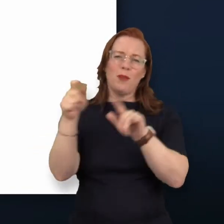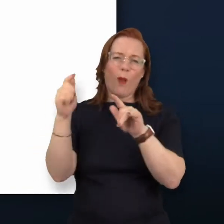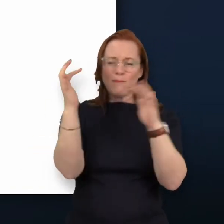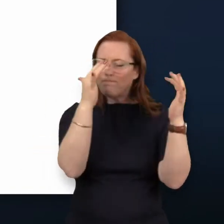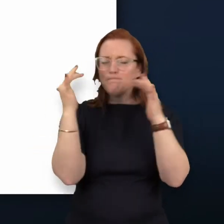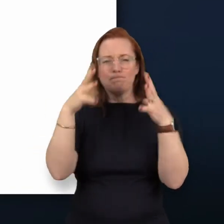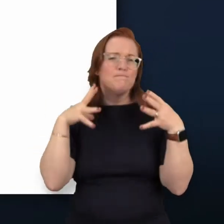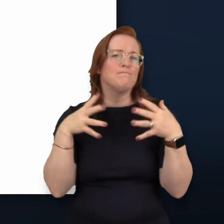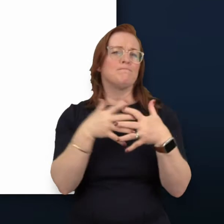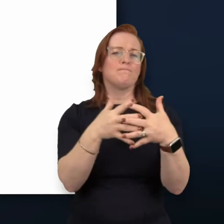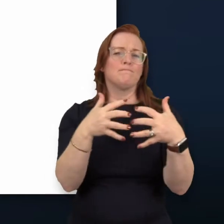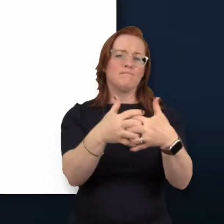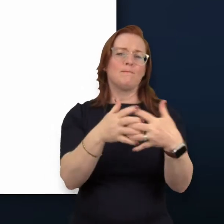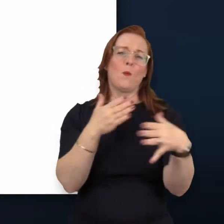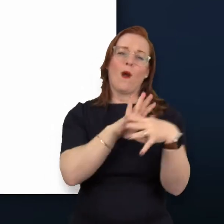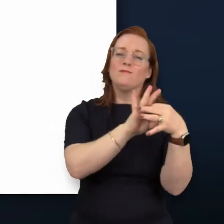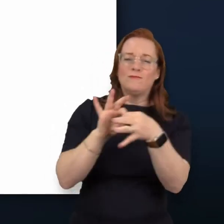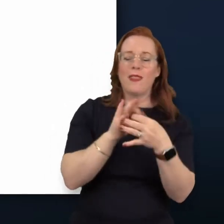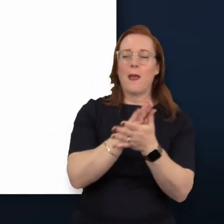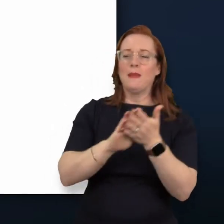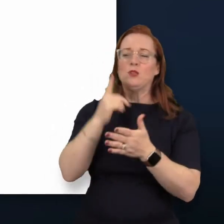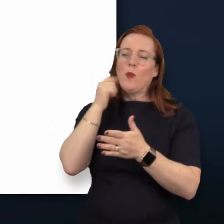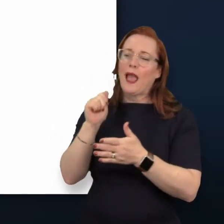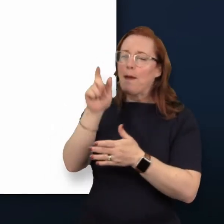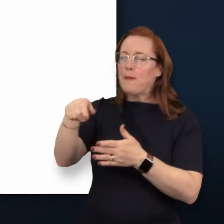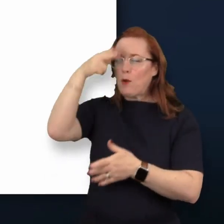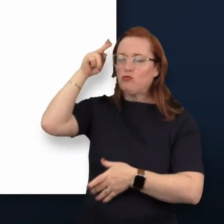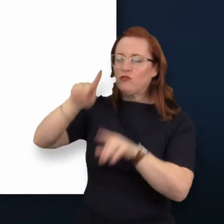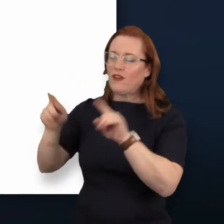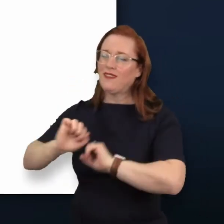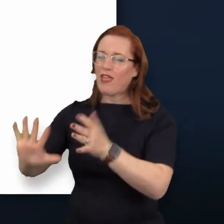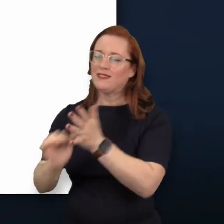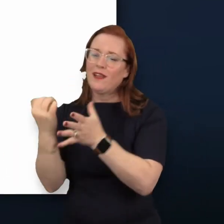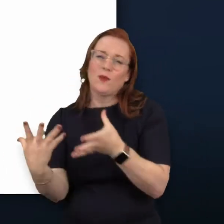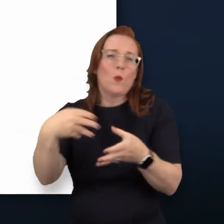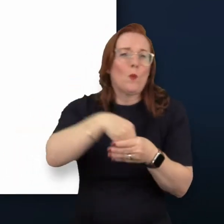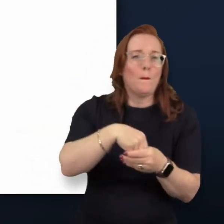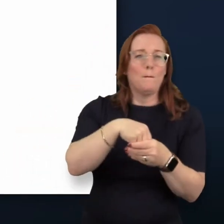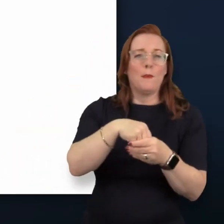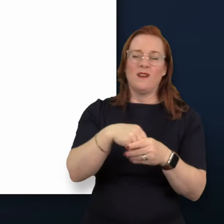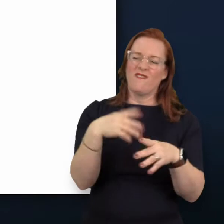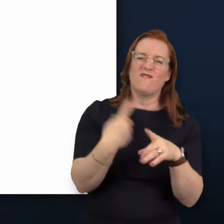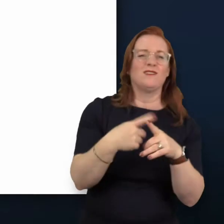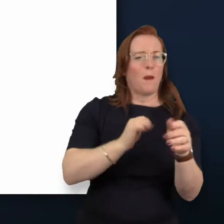that we can harness the power of neurodiversity faster and better.